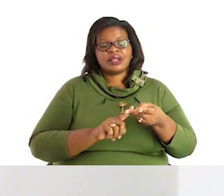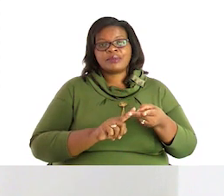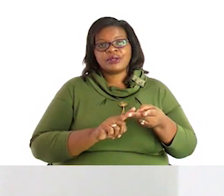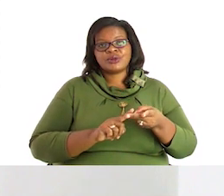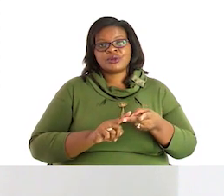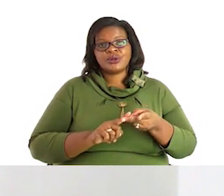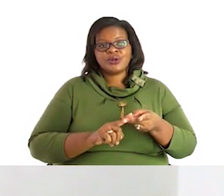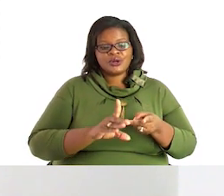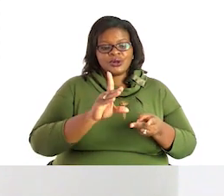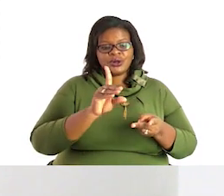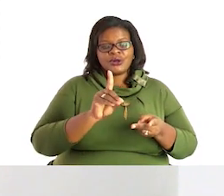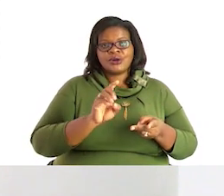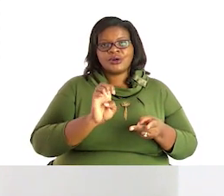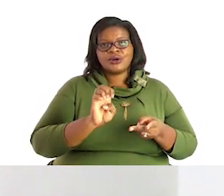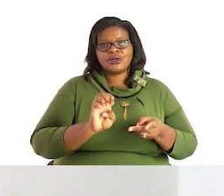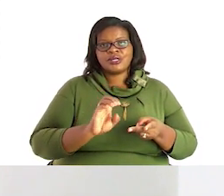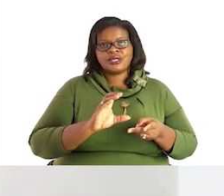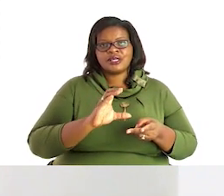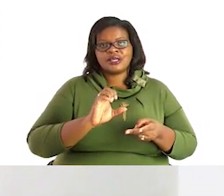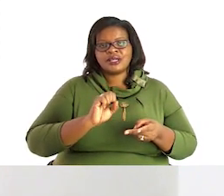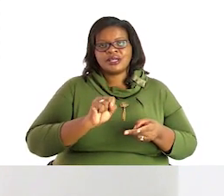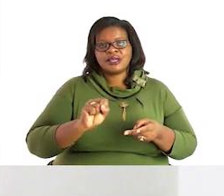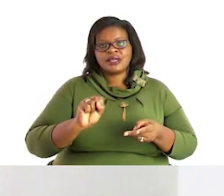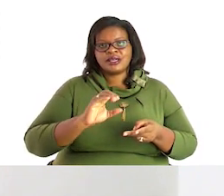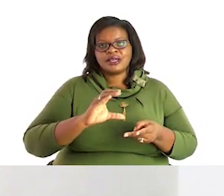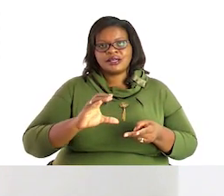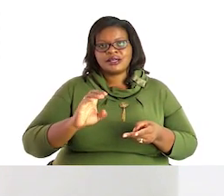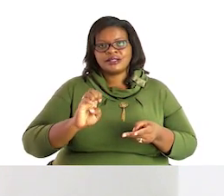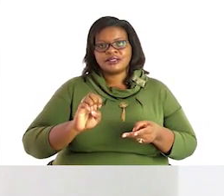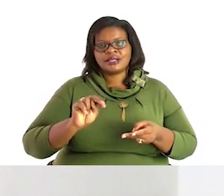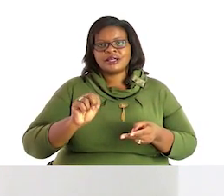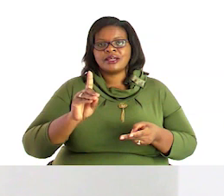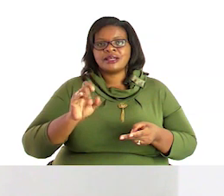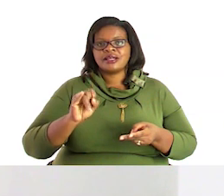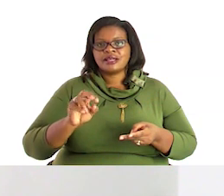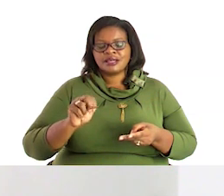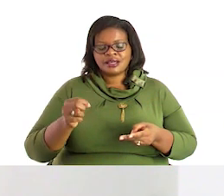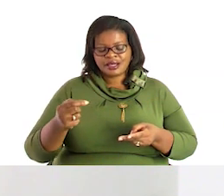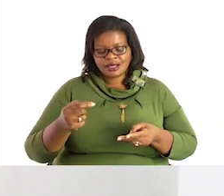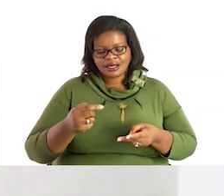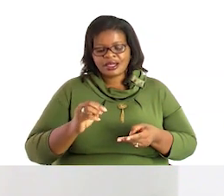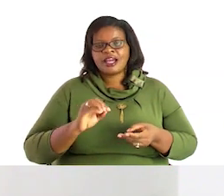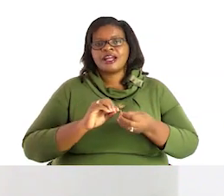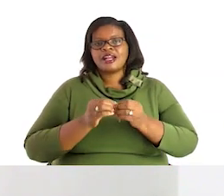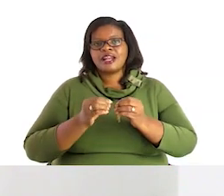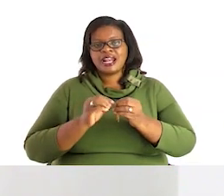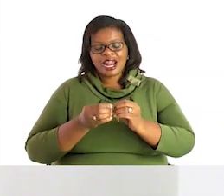when you are putting numbers in descending order you are starting with the biggest to the smallest